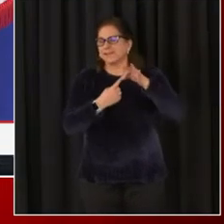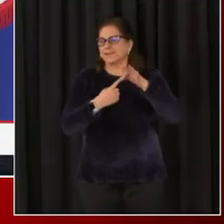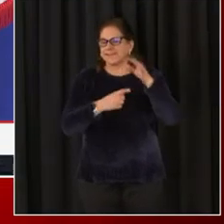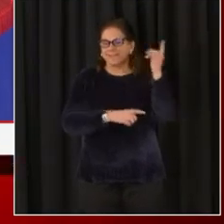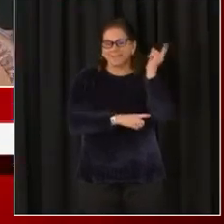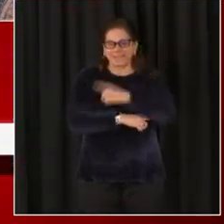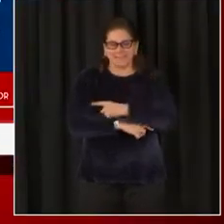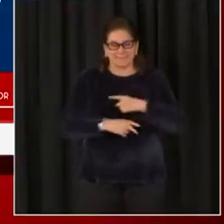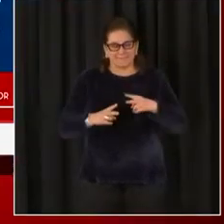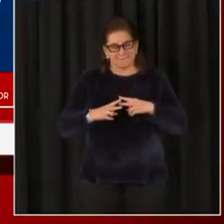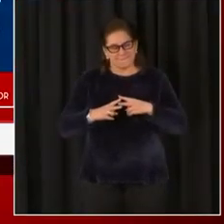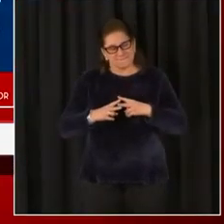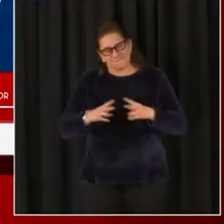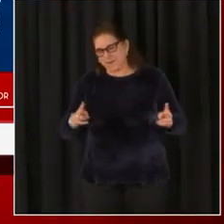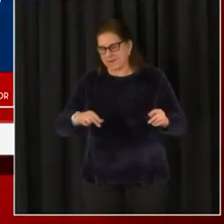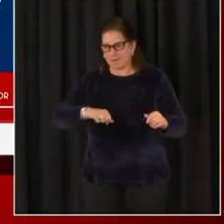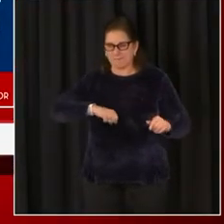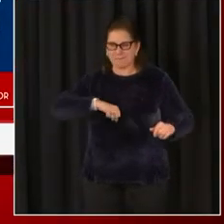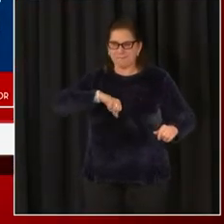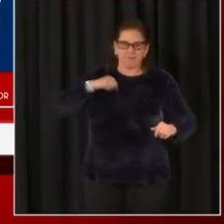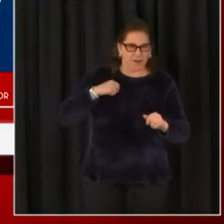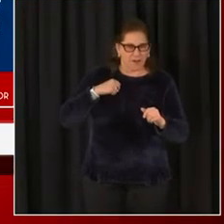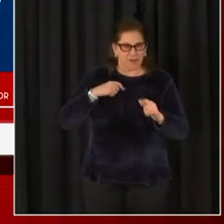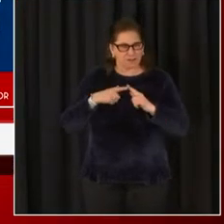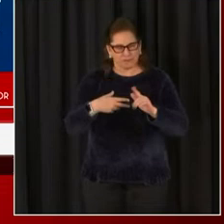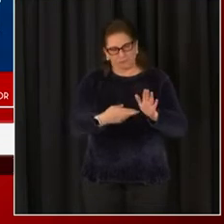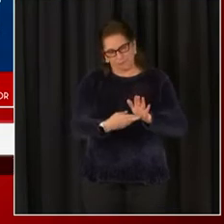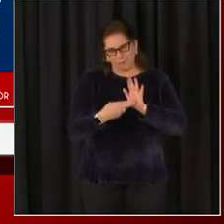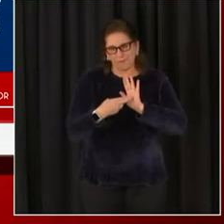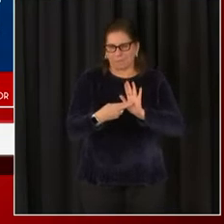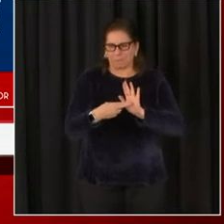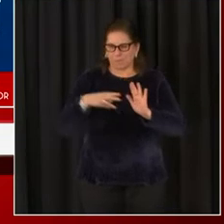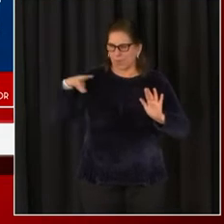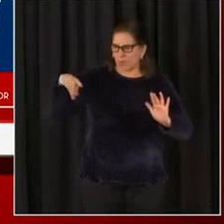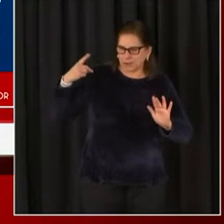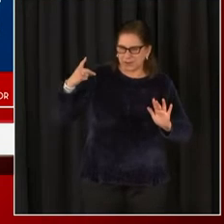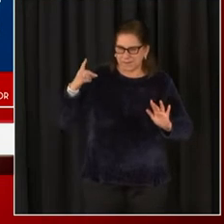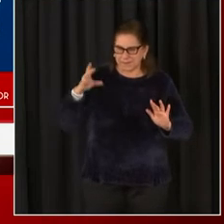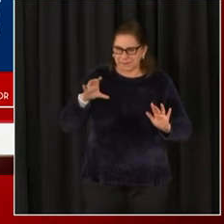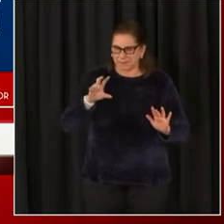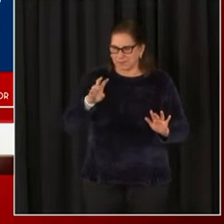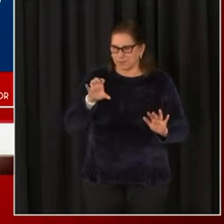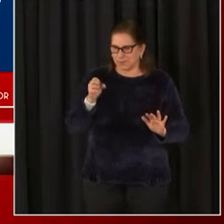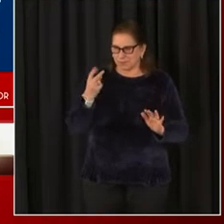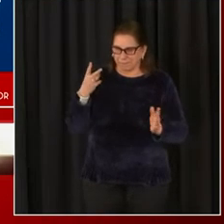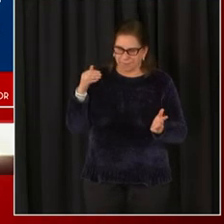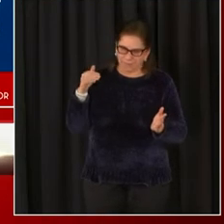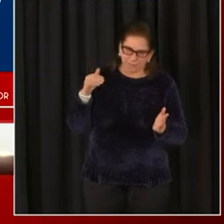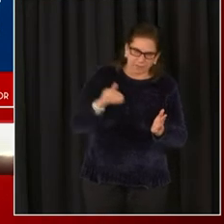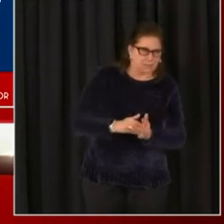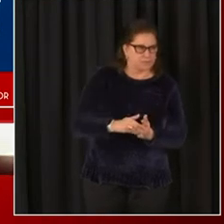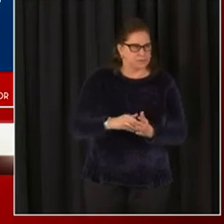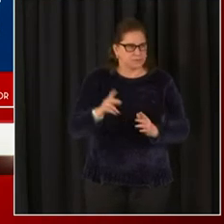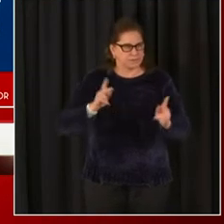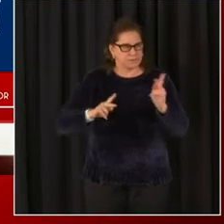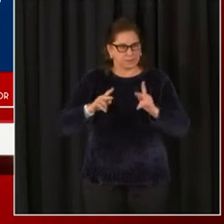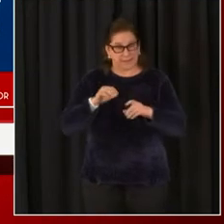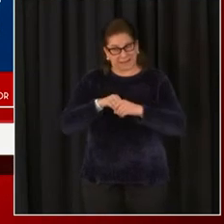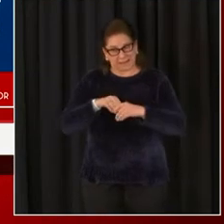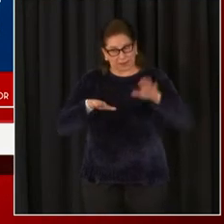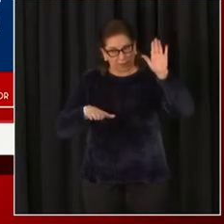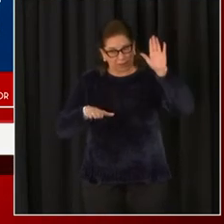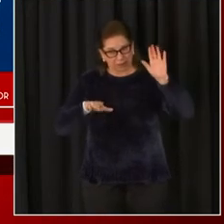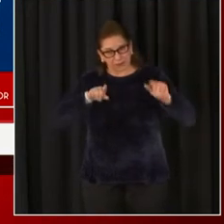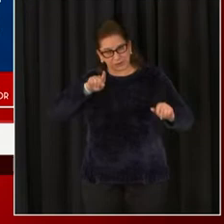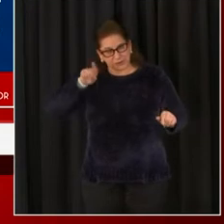712,000 Washingtonians in welcoming our new president and vice president. And I